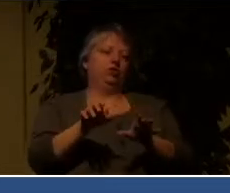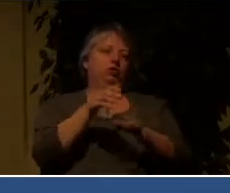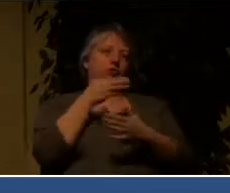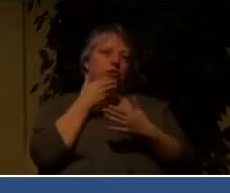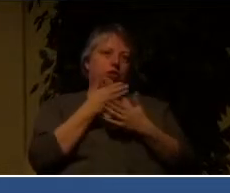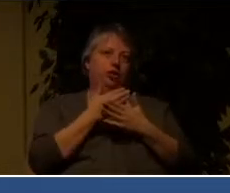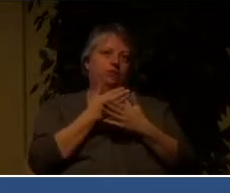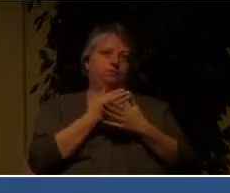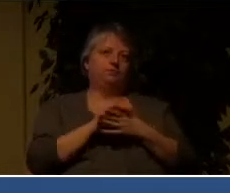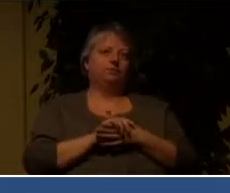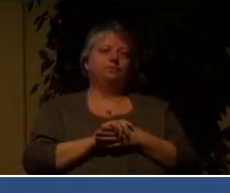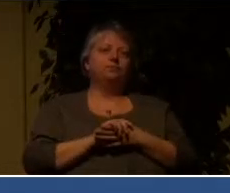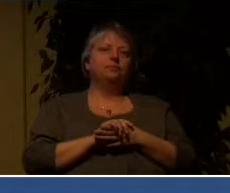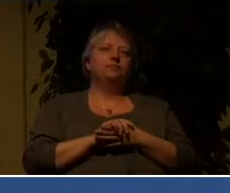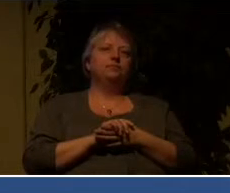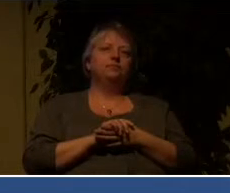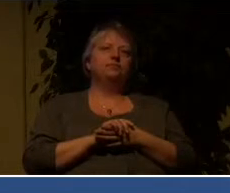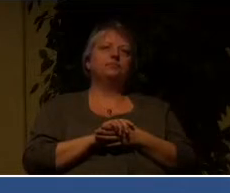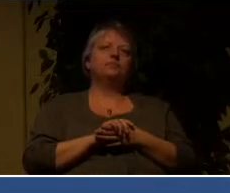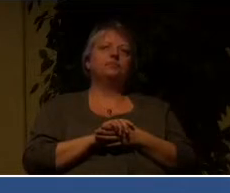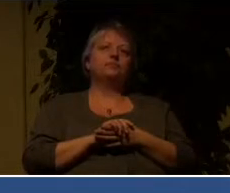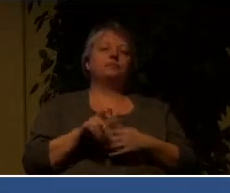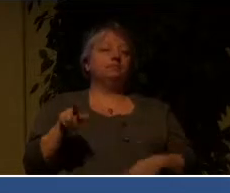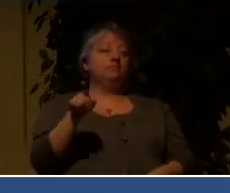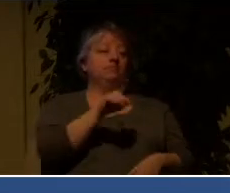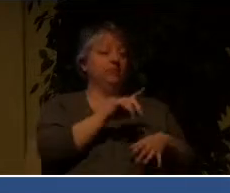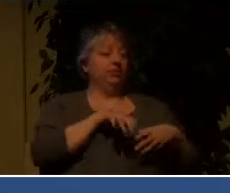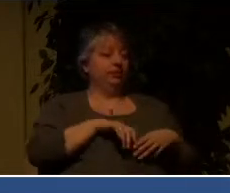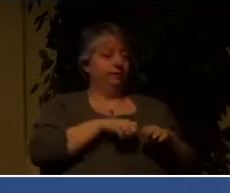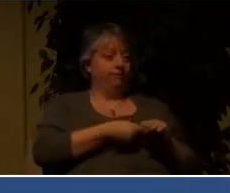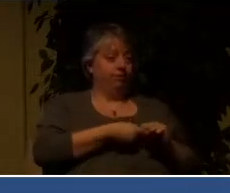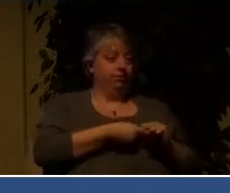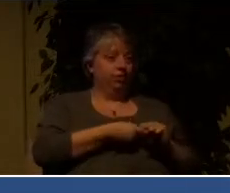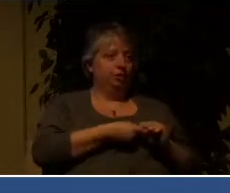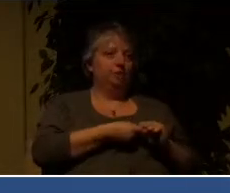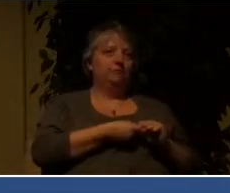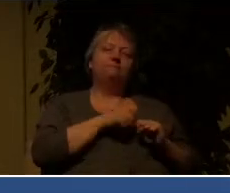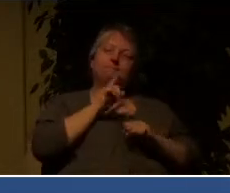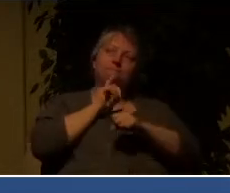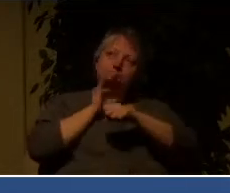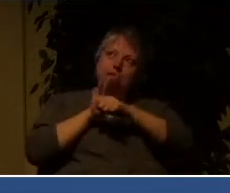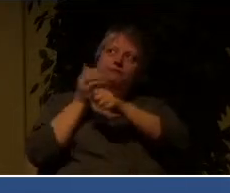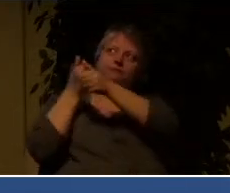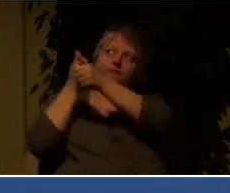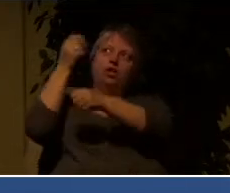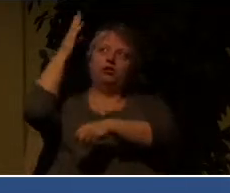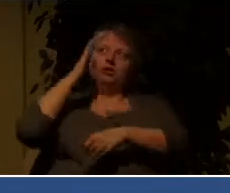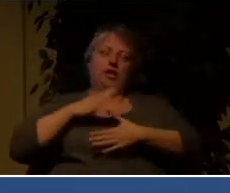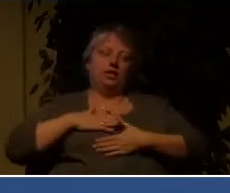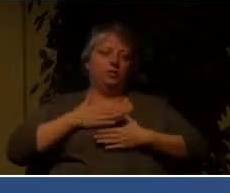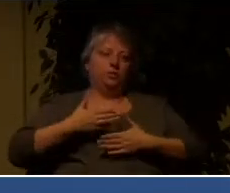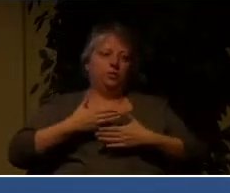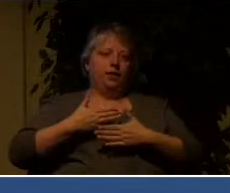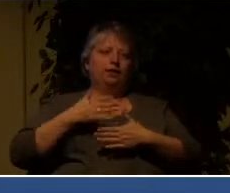to their faithful creator and continue to do good.